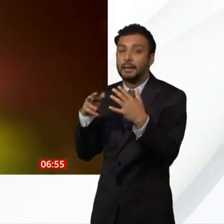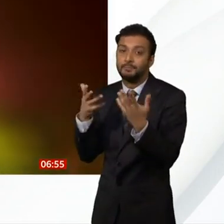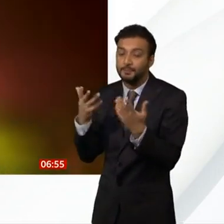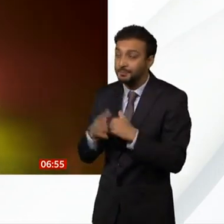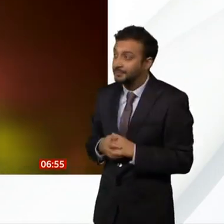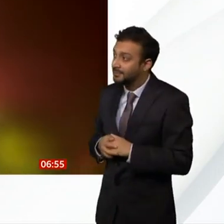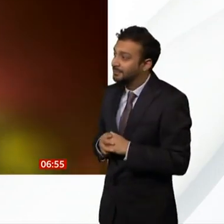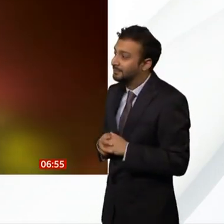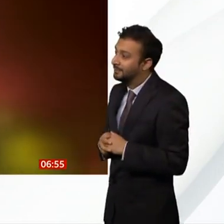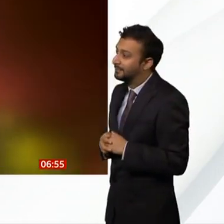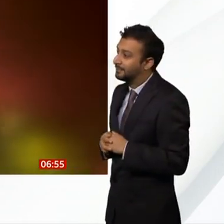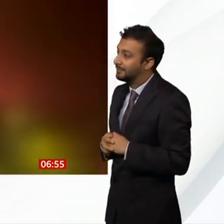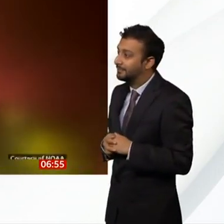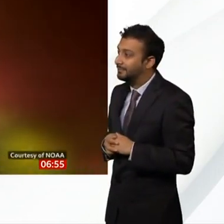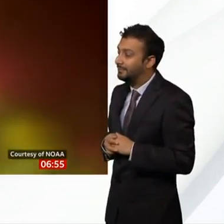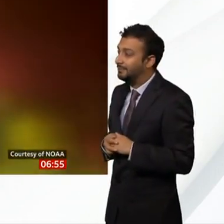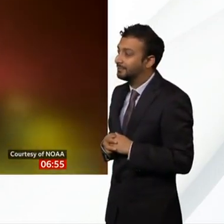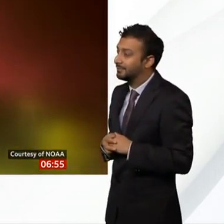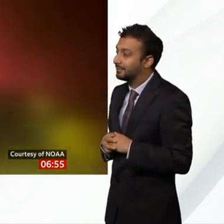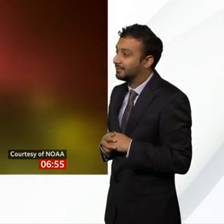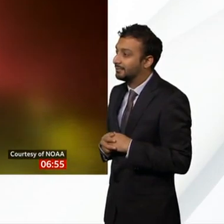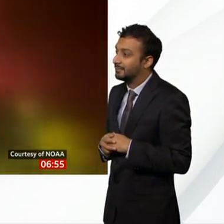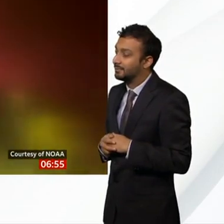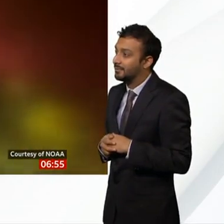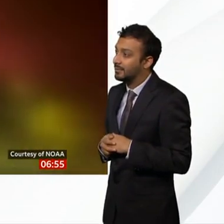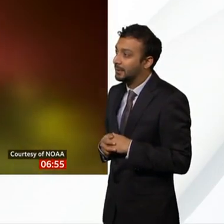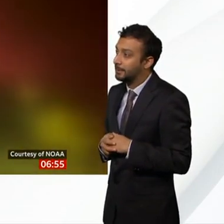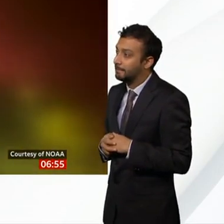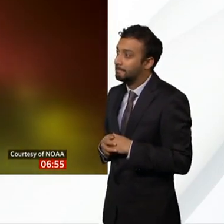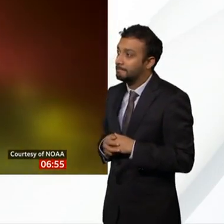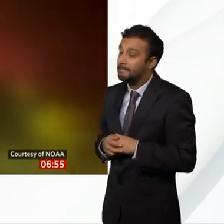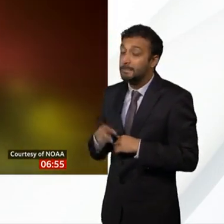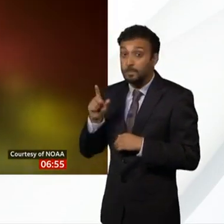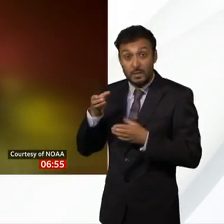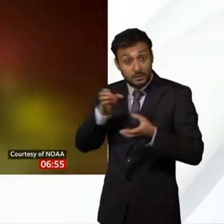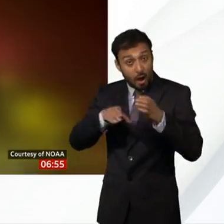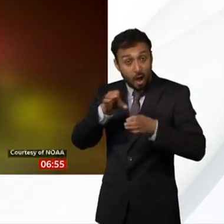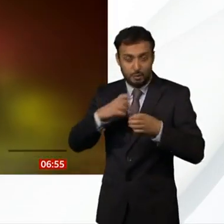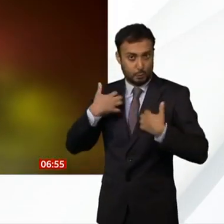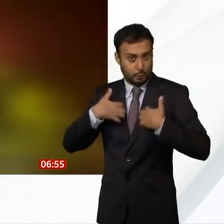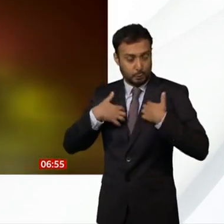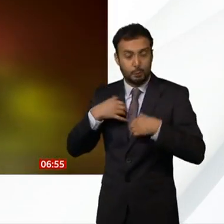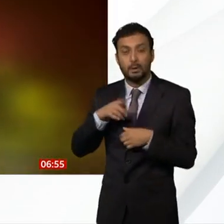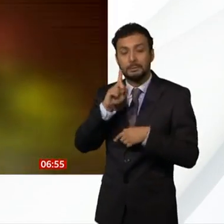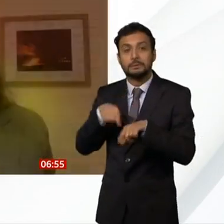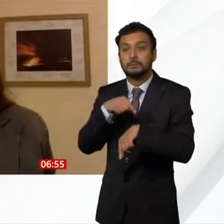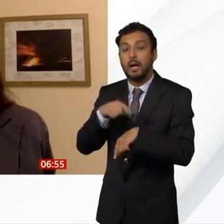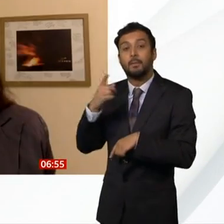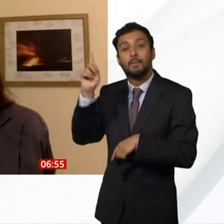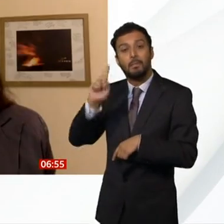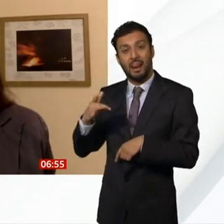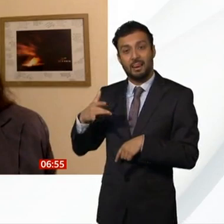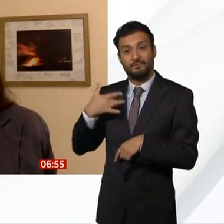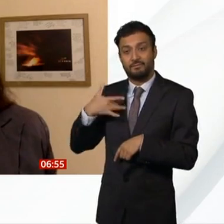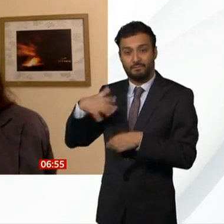potentially hazardous and potentially threatening for some of those major populations. So